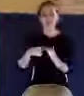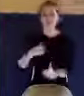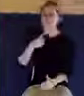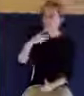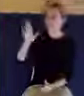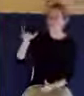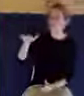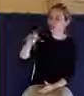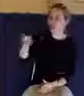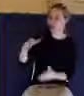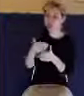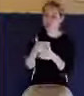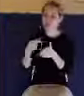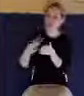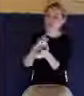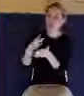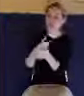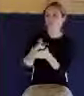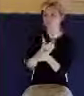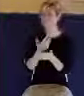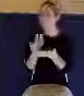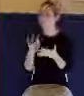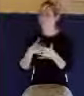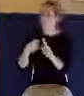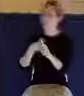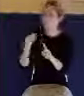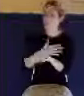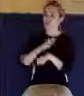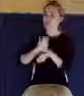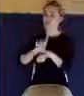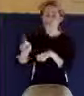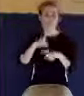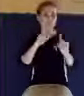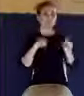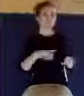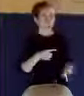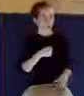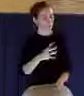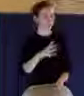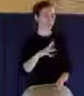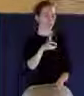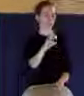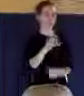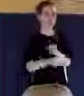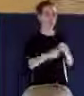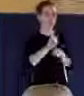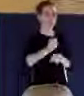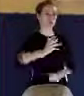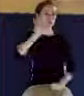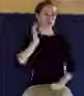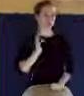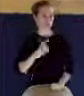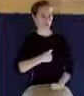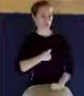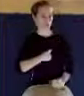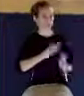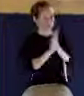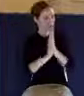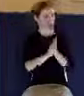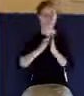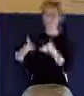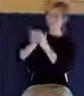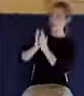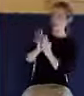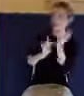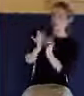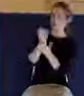They say, oh, you don't have to worry about me, preacher. I'm fine. I remember 30 years ago when I prayed and asked Jesus to save me. Really? Well,